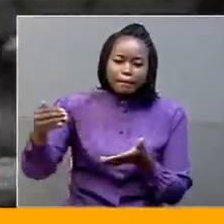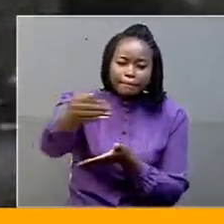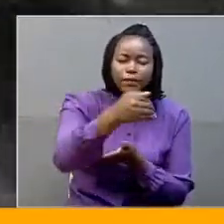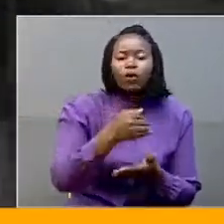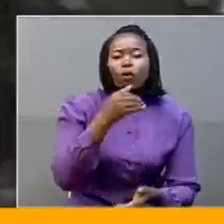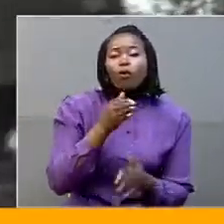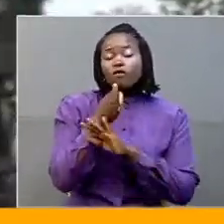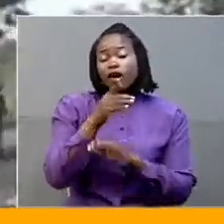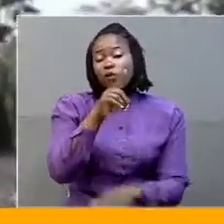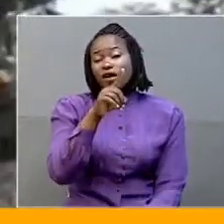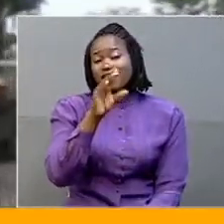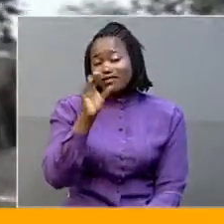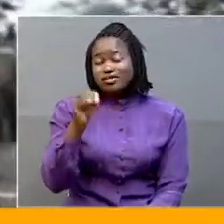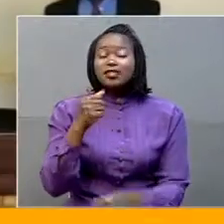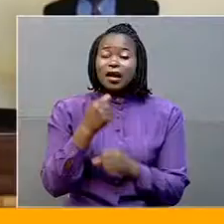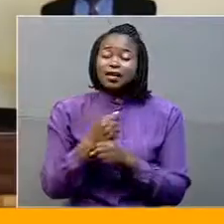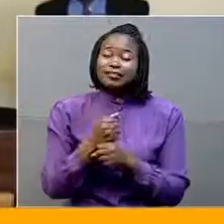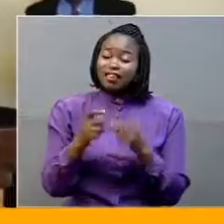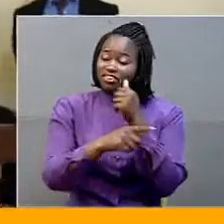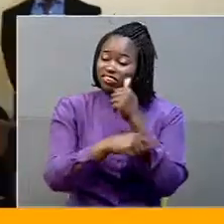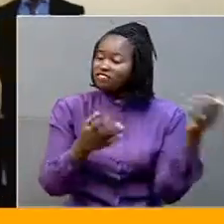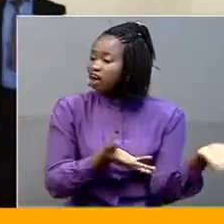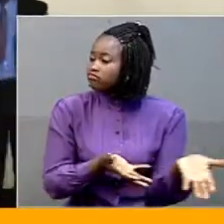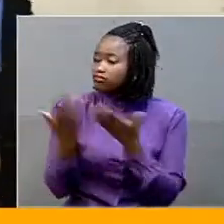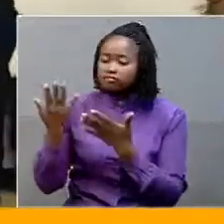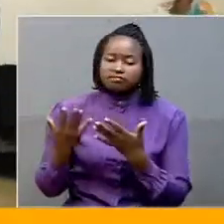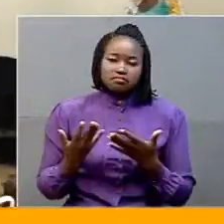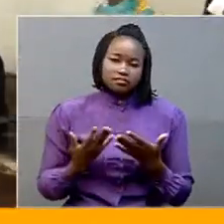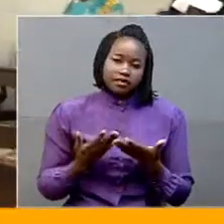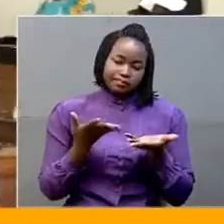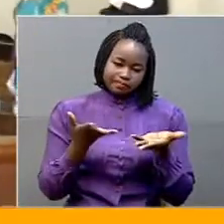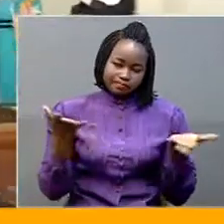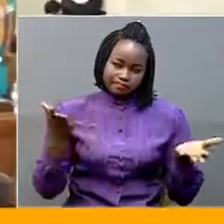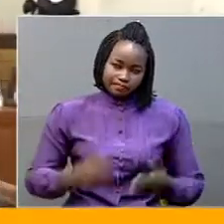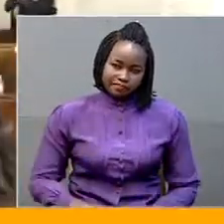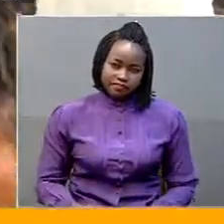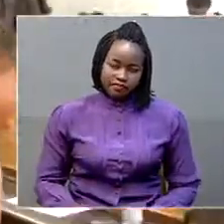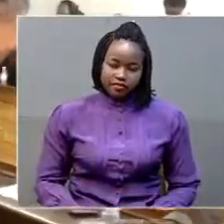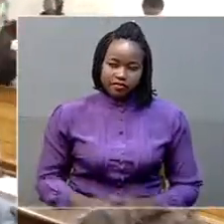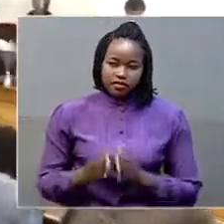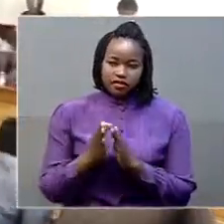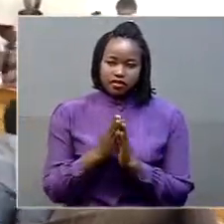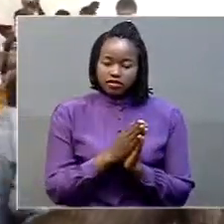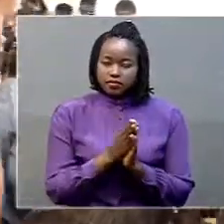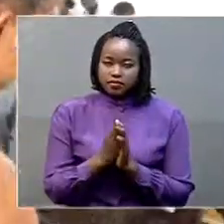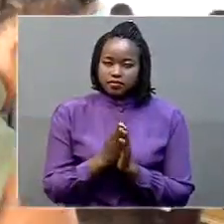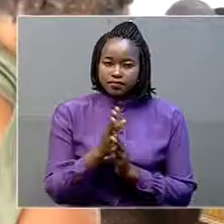girls abducted. Onyango Jackson reporting for ABC TV